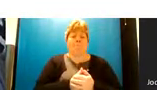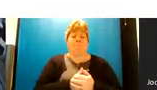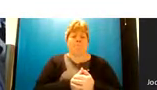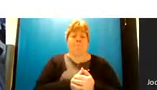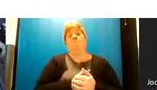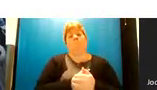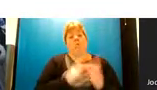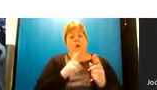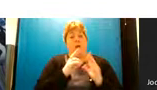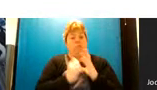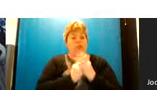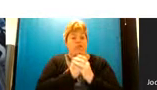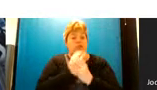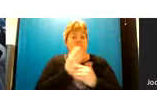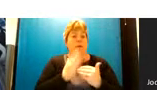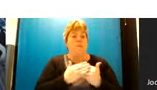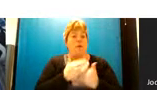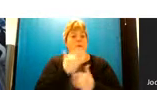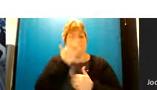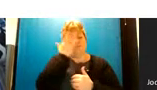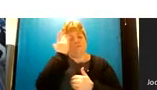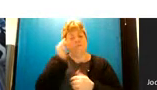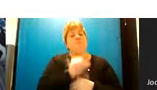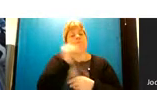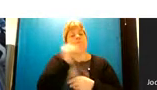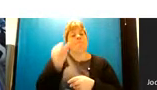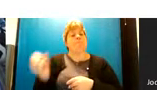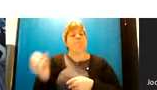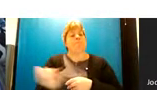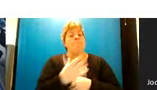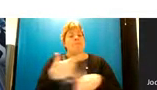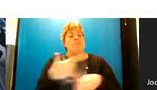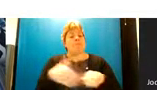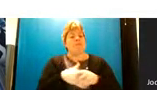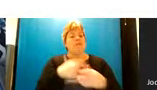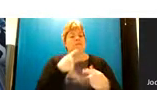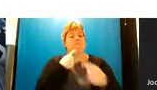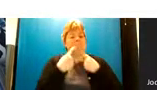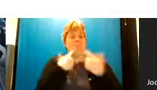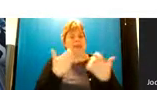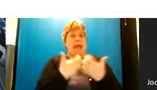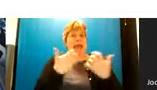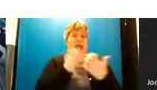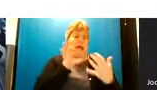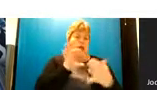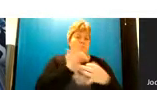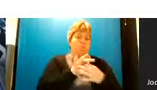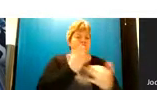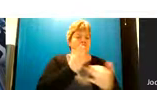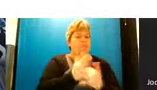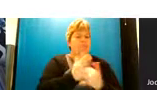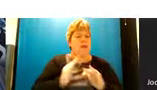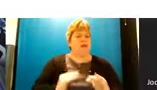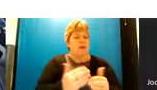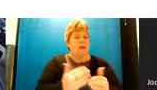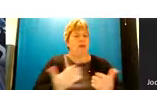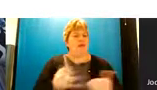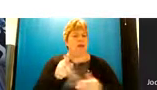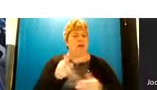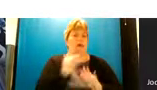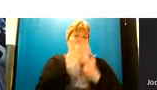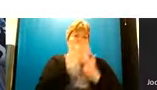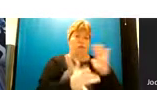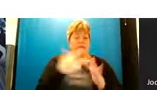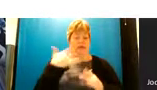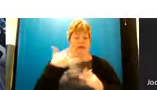looking to develop it on the next slide i've just included some details about how people can access this um service so there's the website